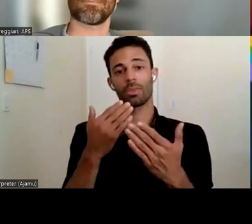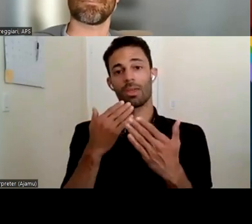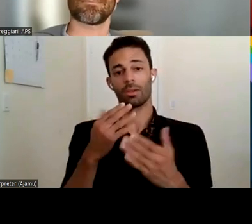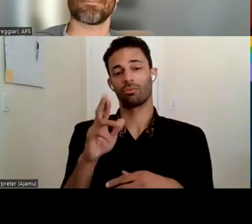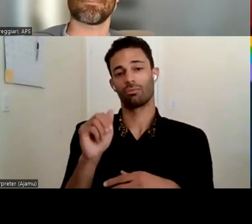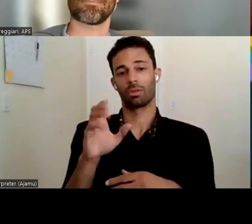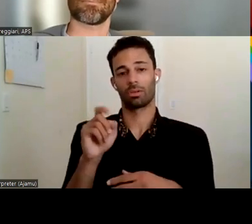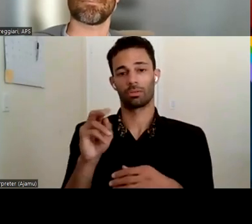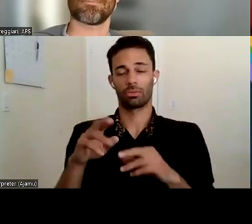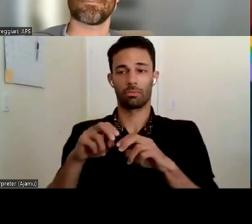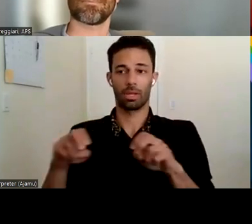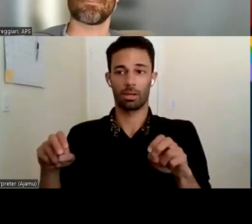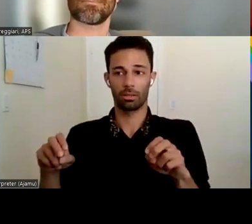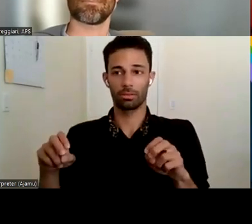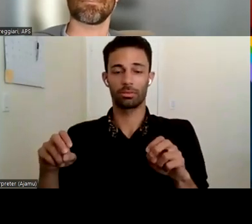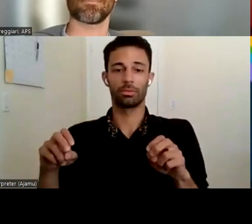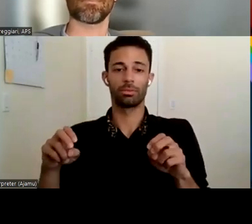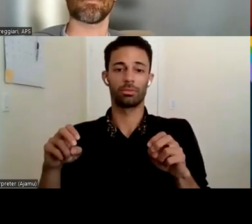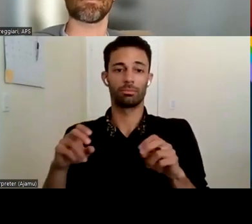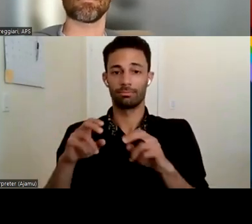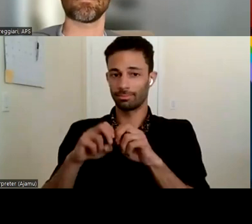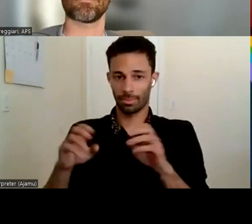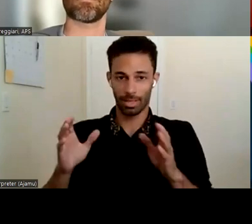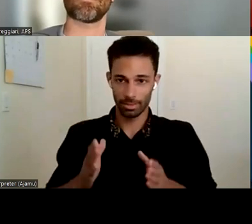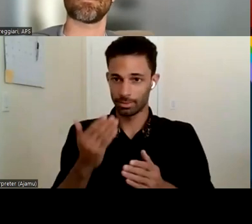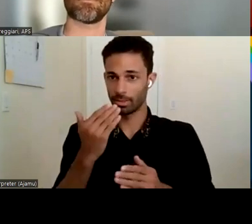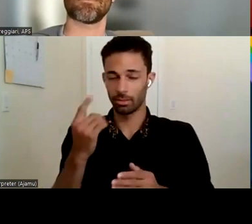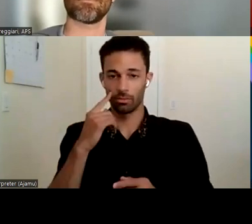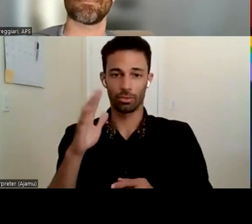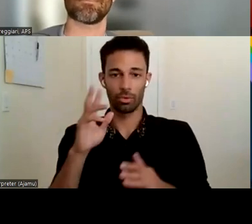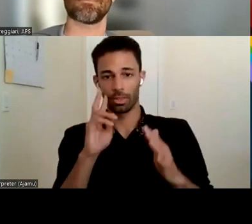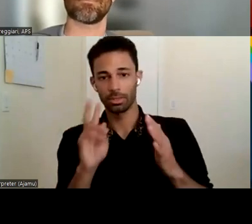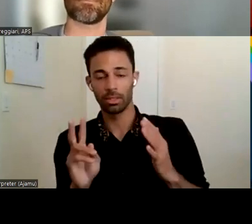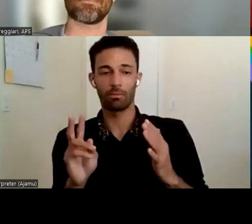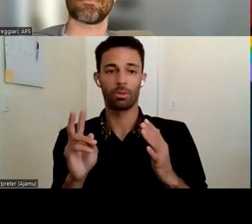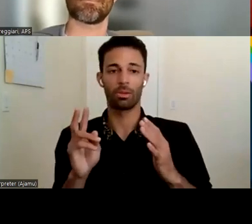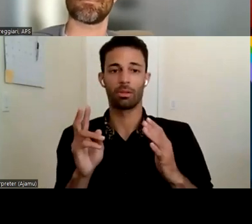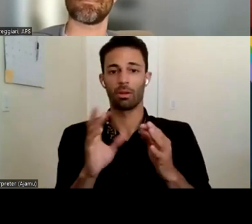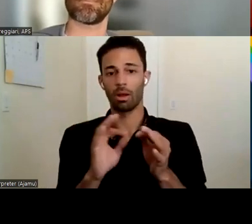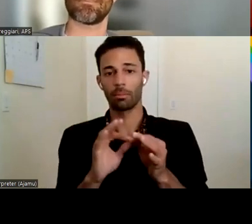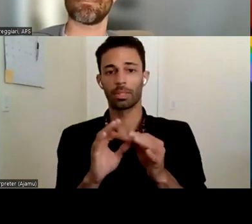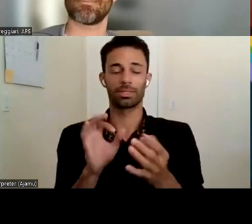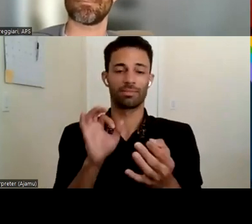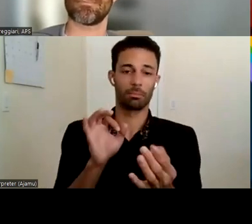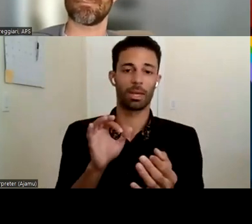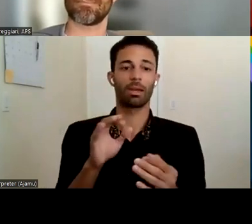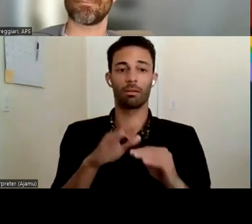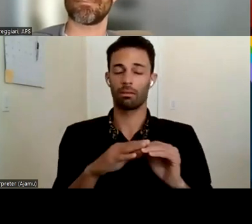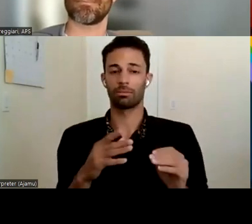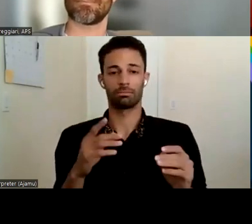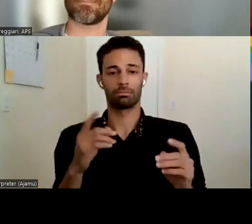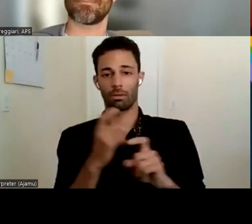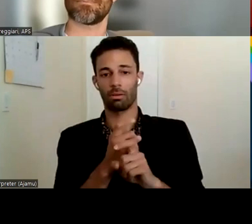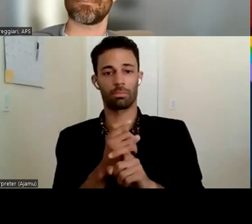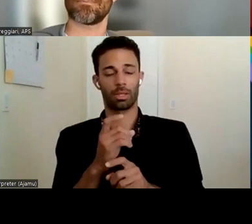um panelists for their insightful comments and feedback on on these these very complex case studies